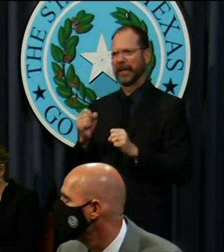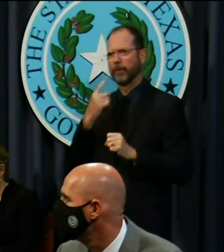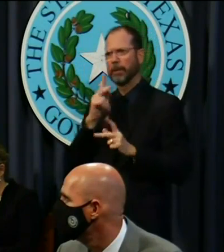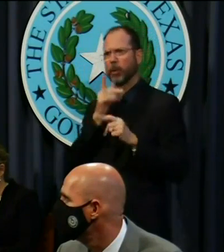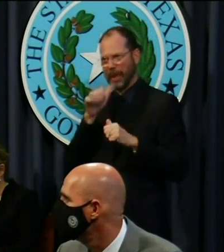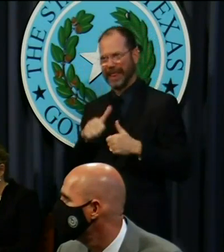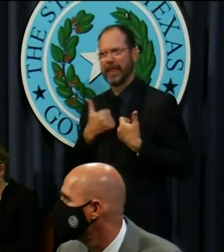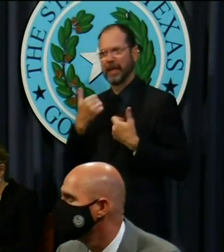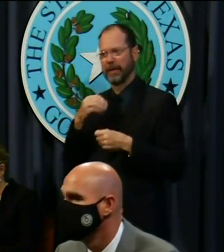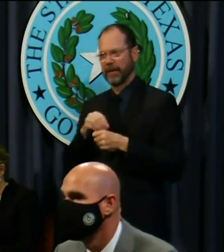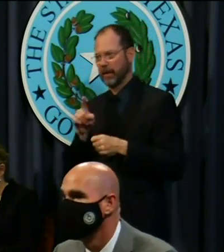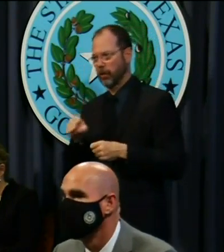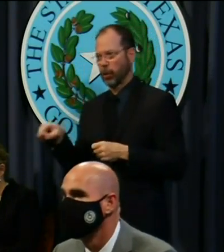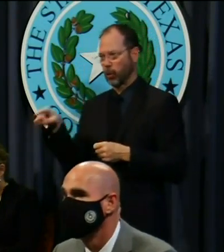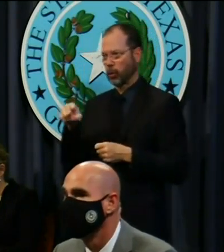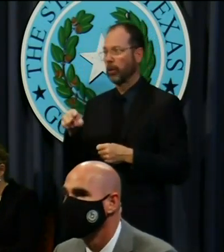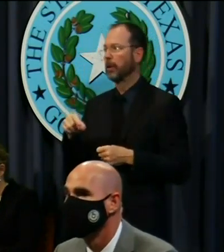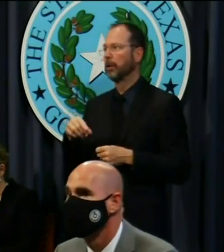the residents in those facilities.